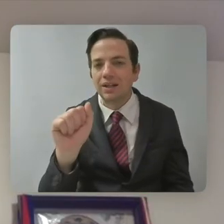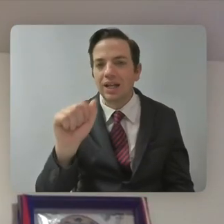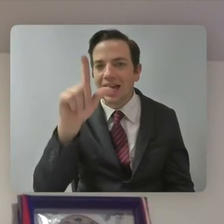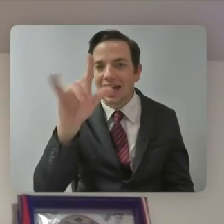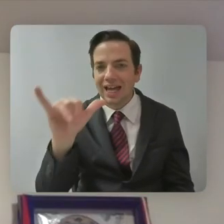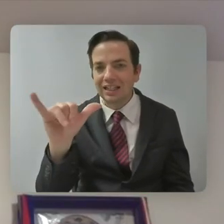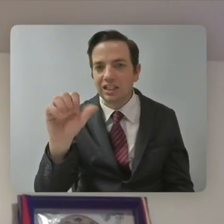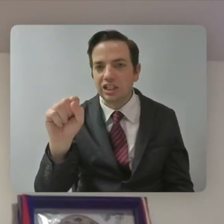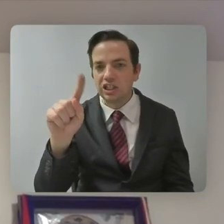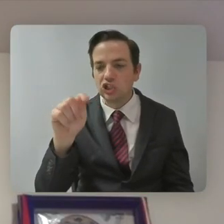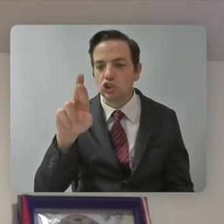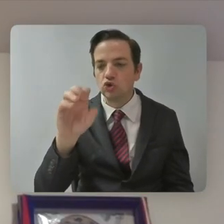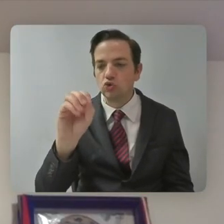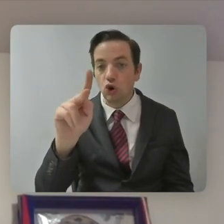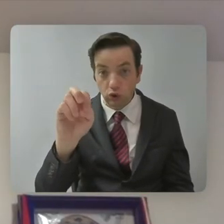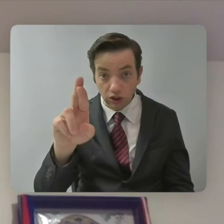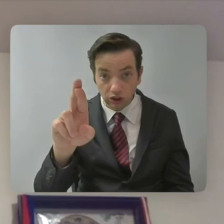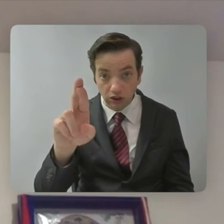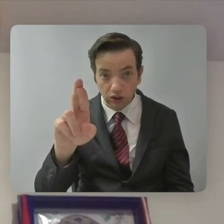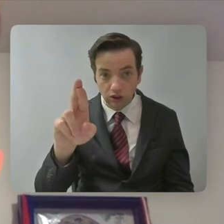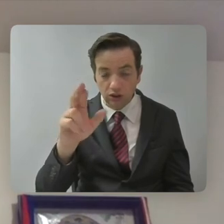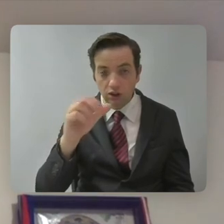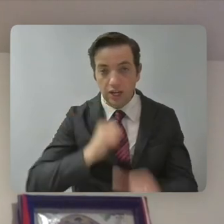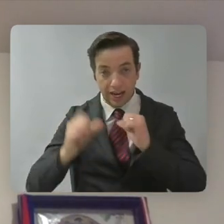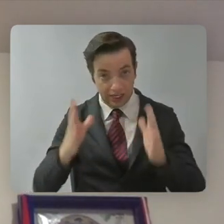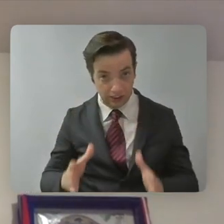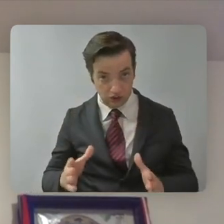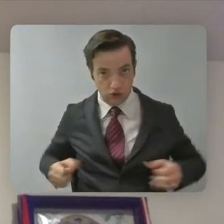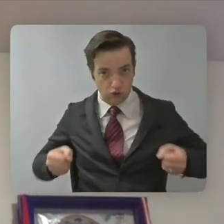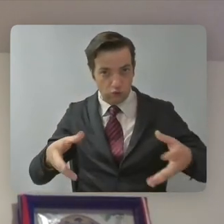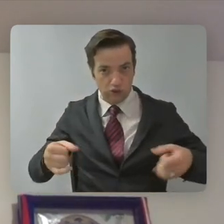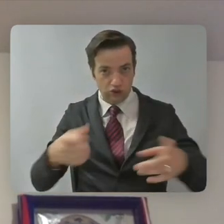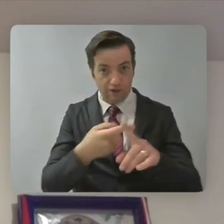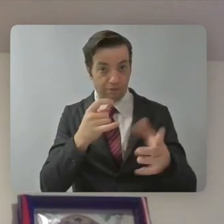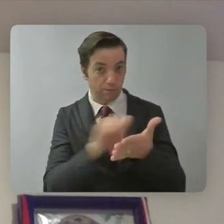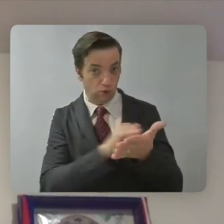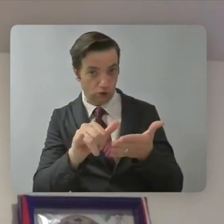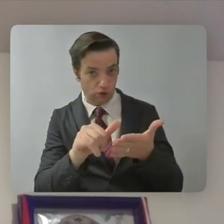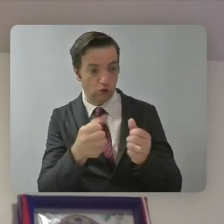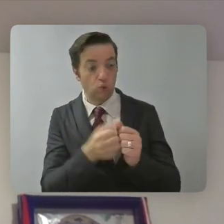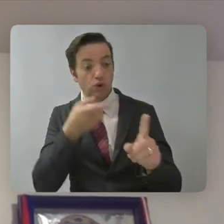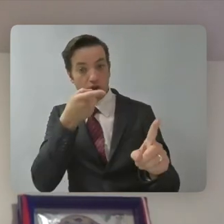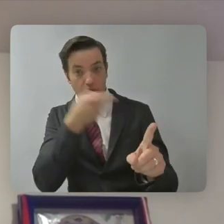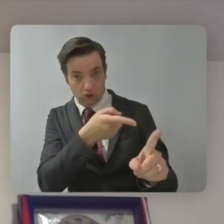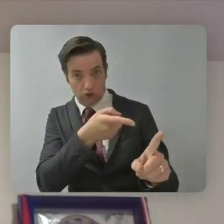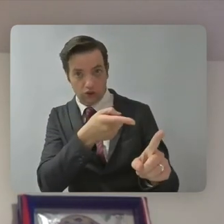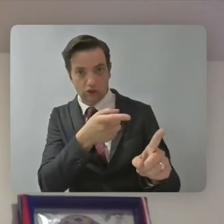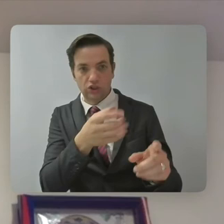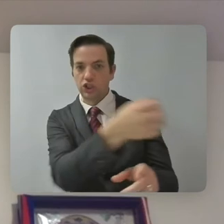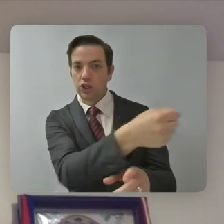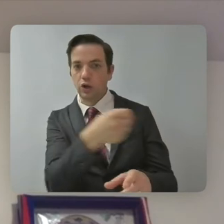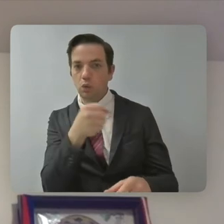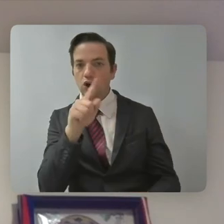um, I think that there is still a lot of work to, to do because with Ali, for example, the fact that when she won her Tony award,